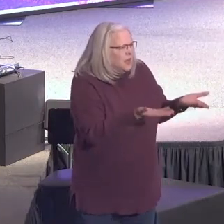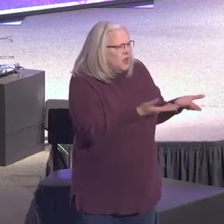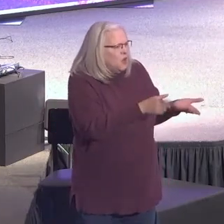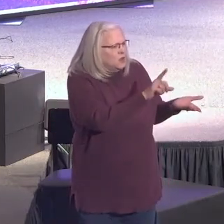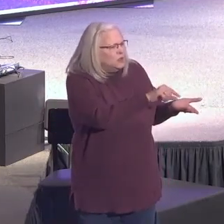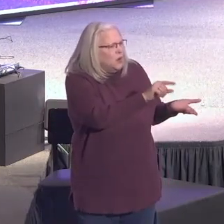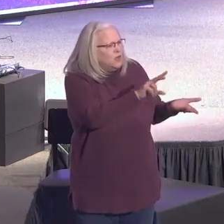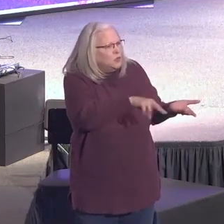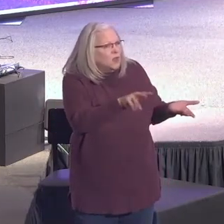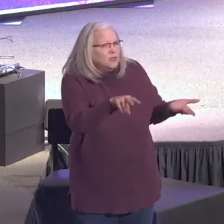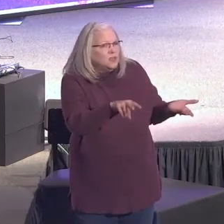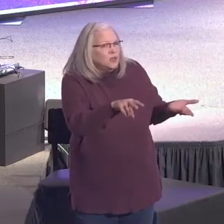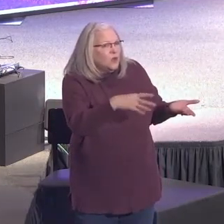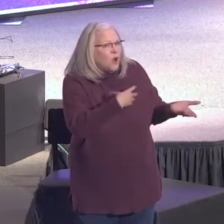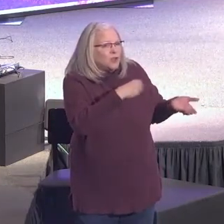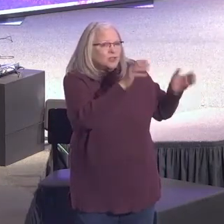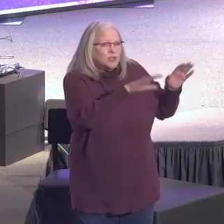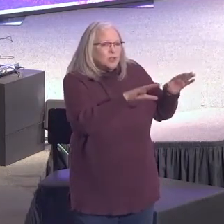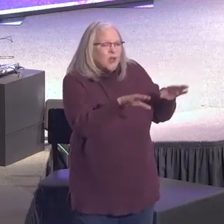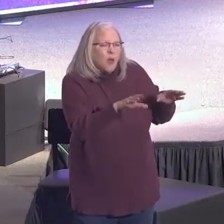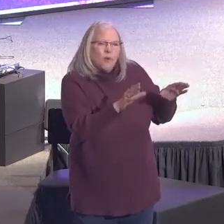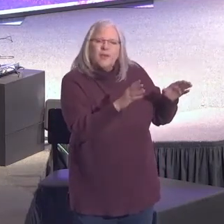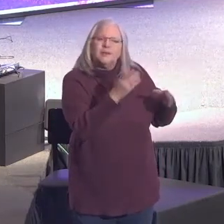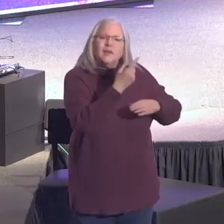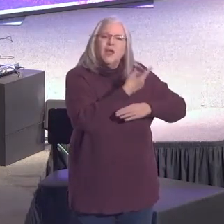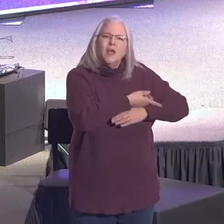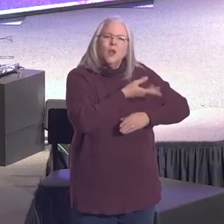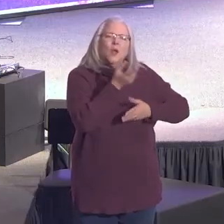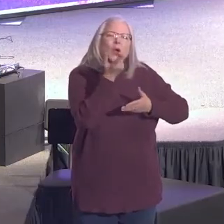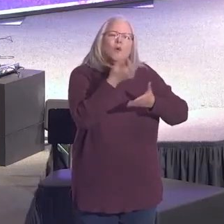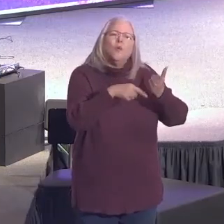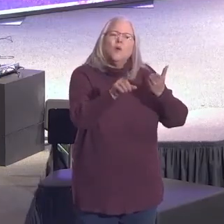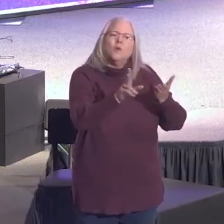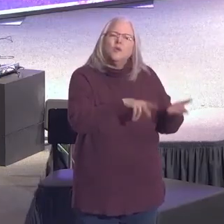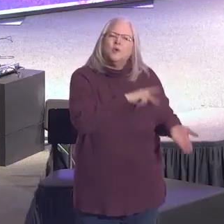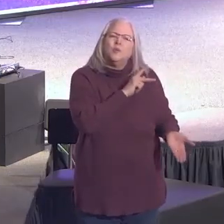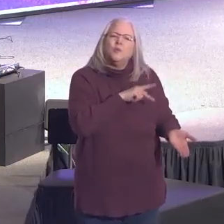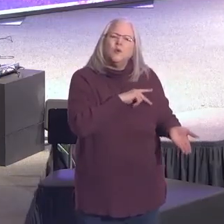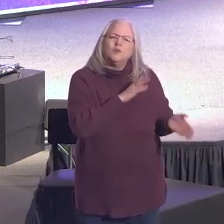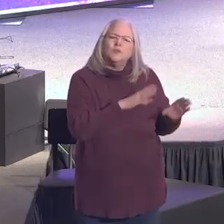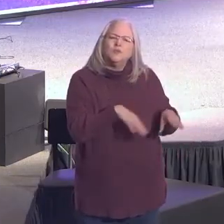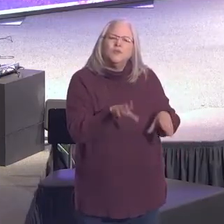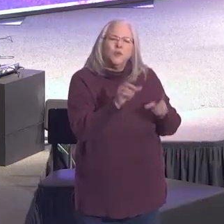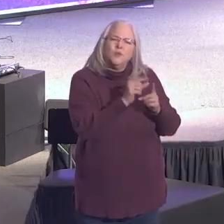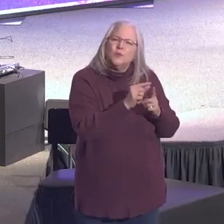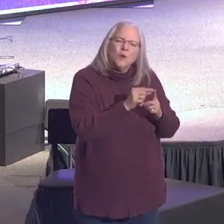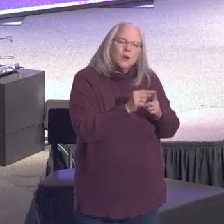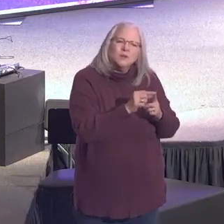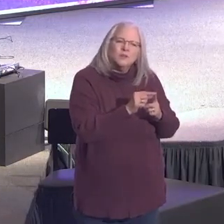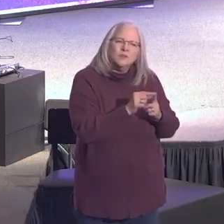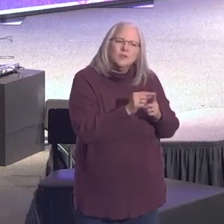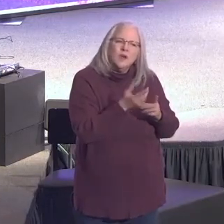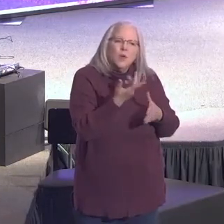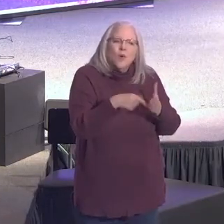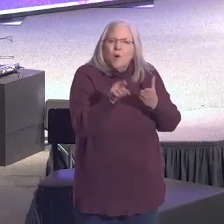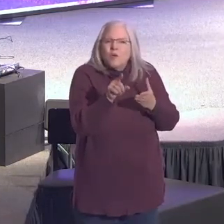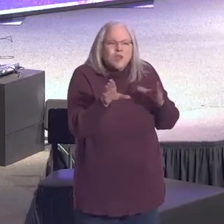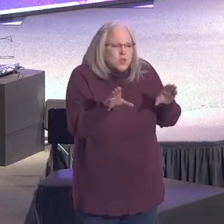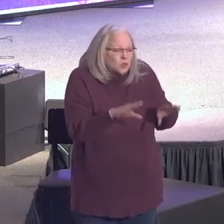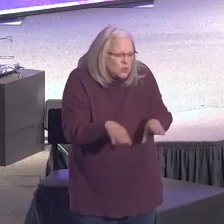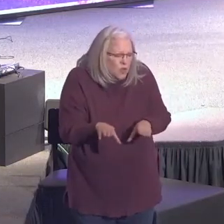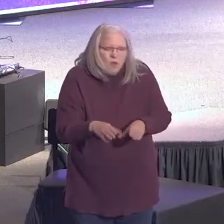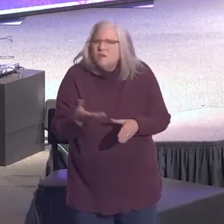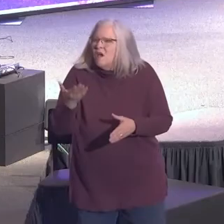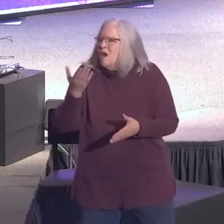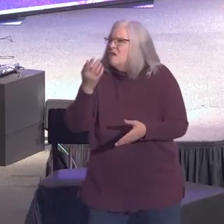snowy day, what will you personally do with those words? What will you do with the one who